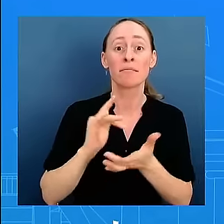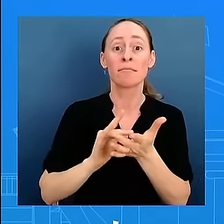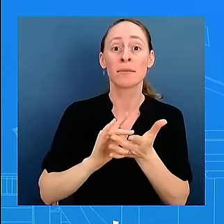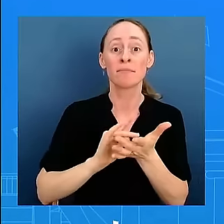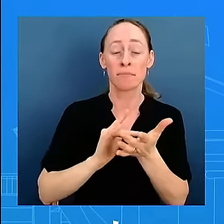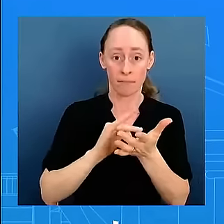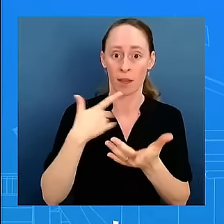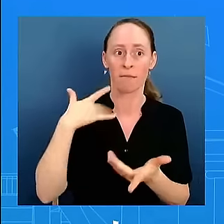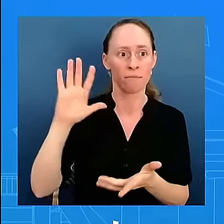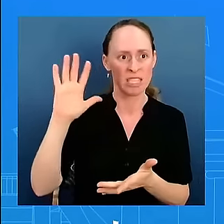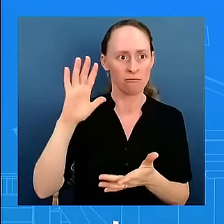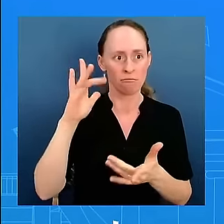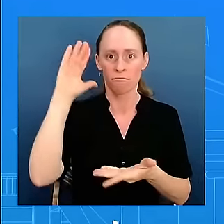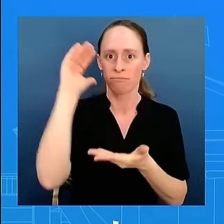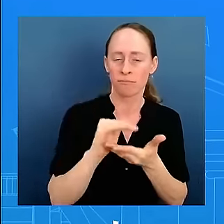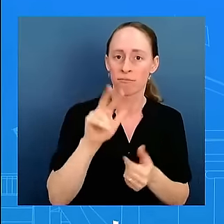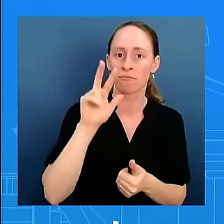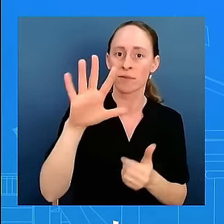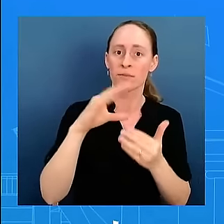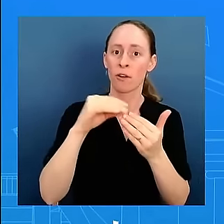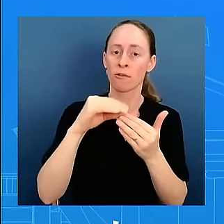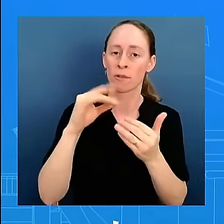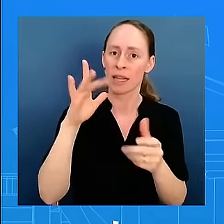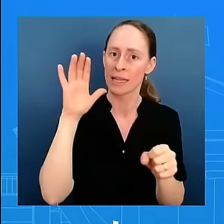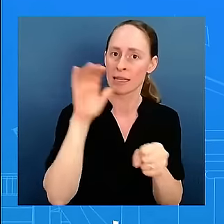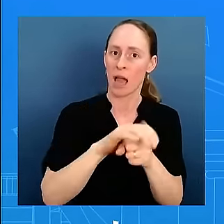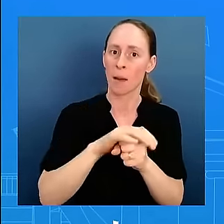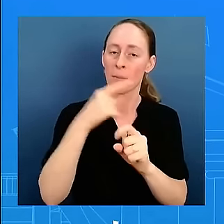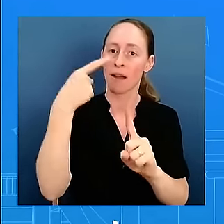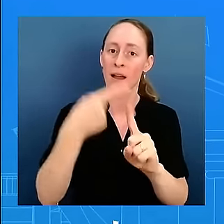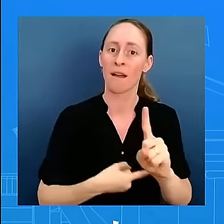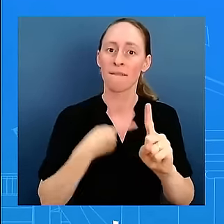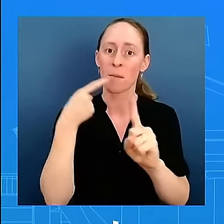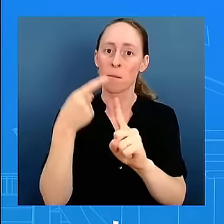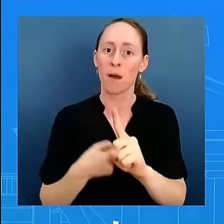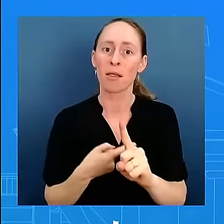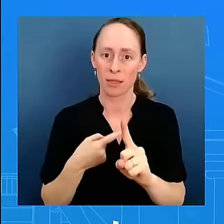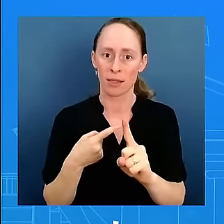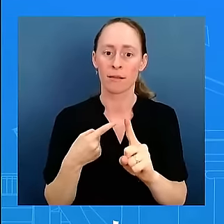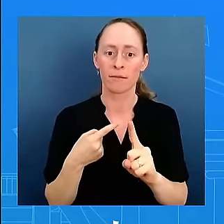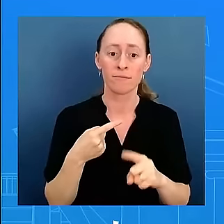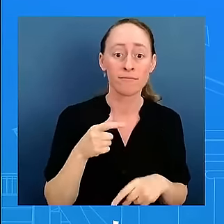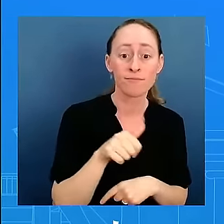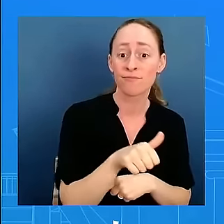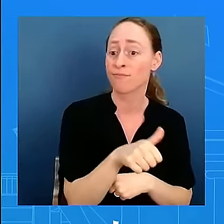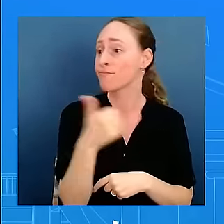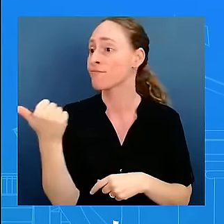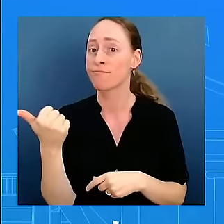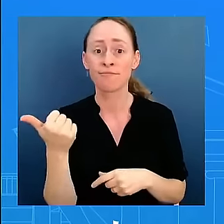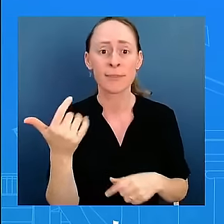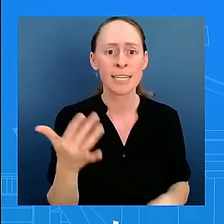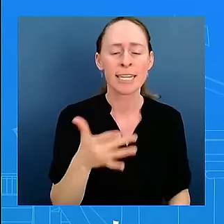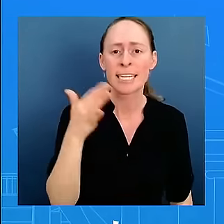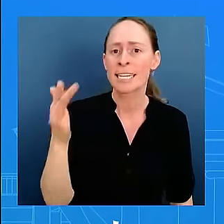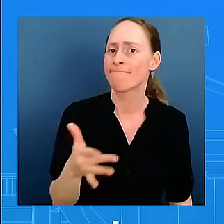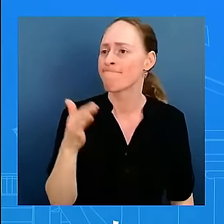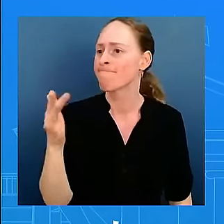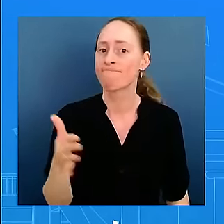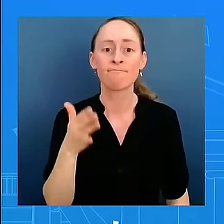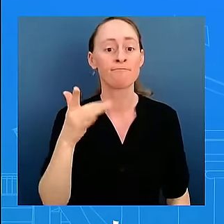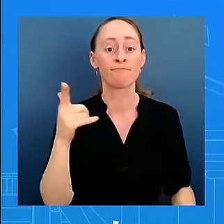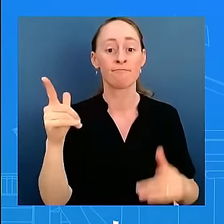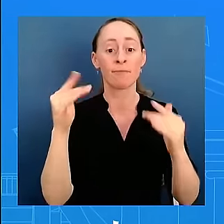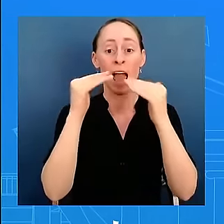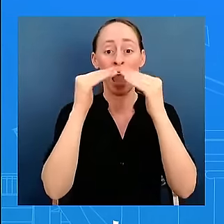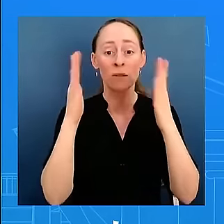costs right uh you think about um uh you think about what he's been able to do to get housing assistance uh for americans